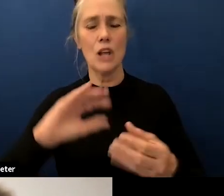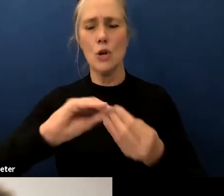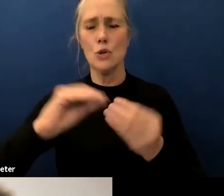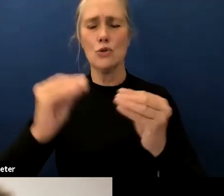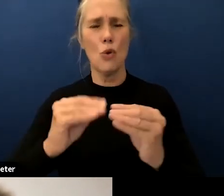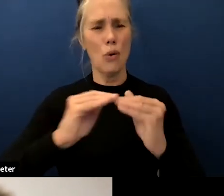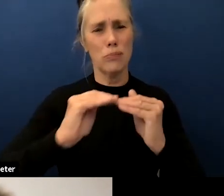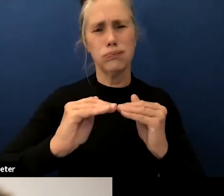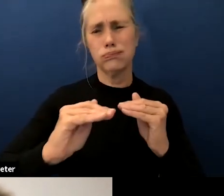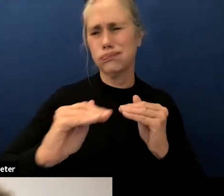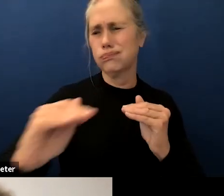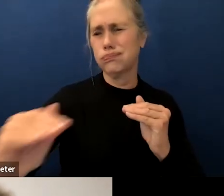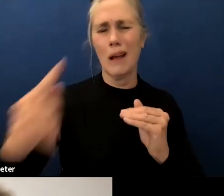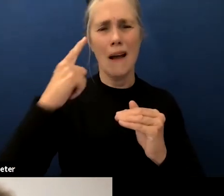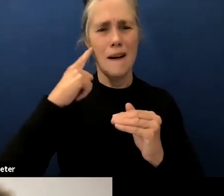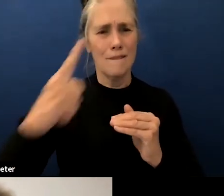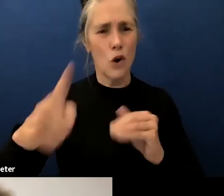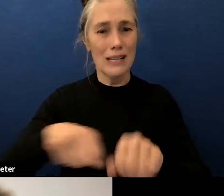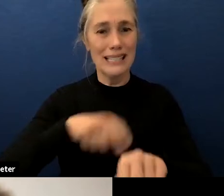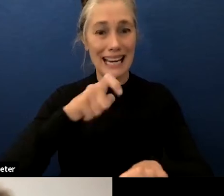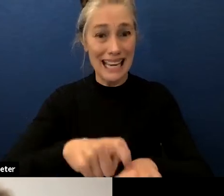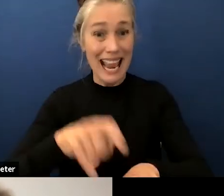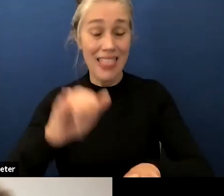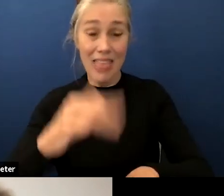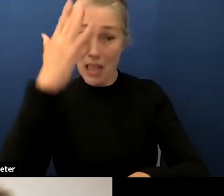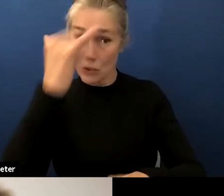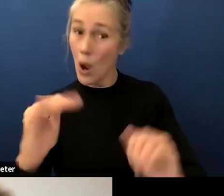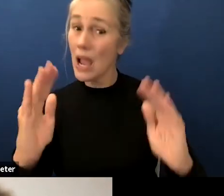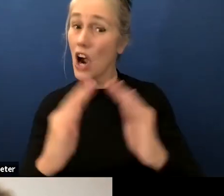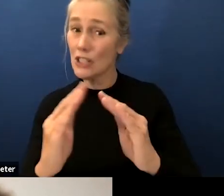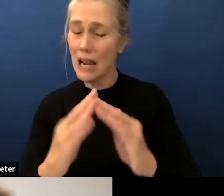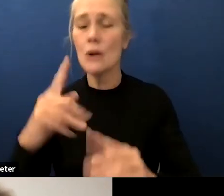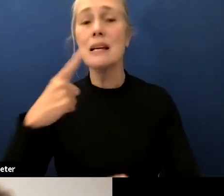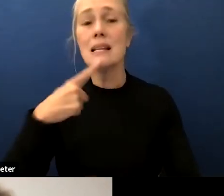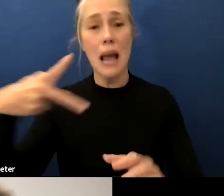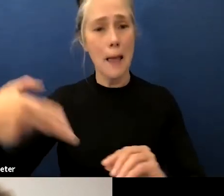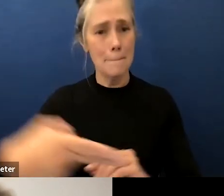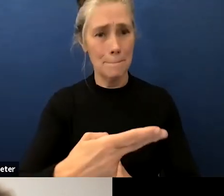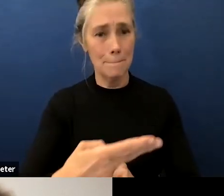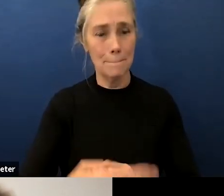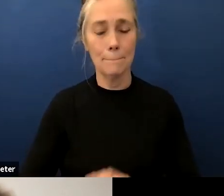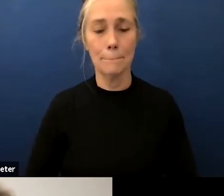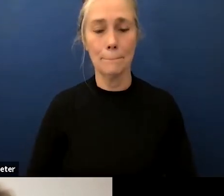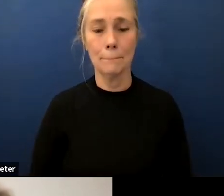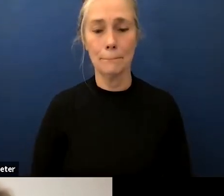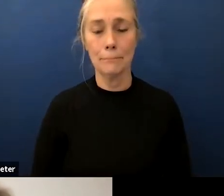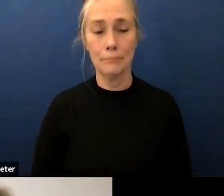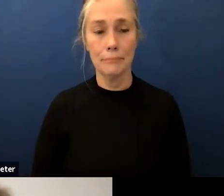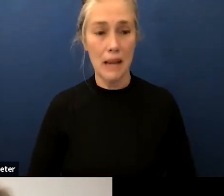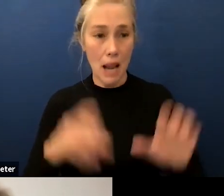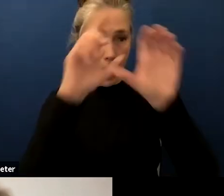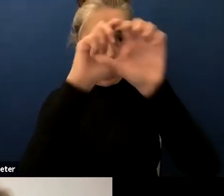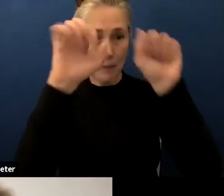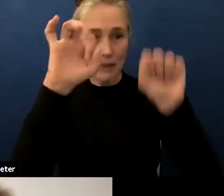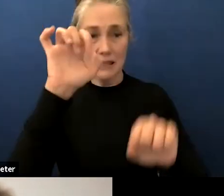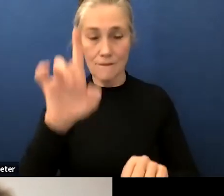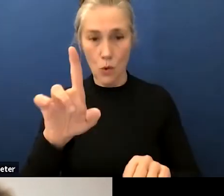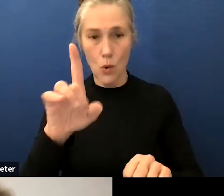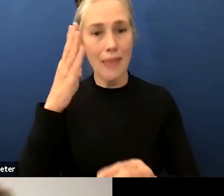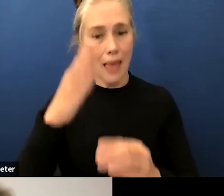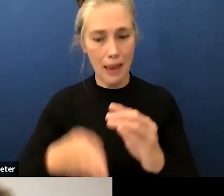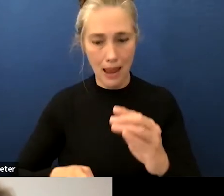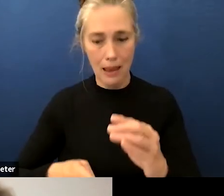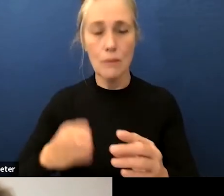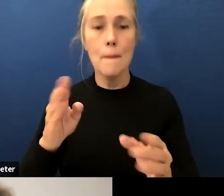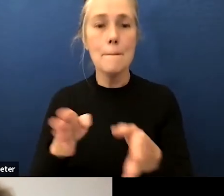and being fair that's why our town has disparity and president for that concludes public comment on this item